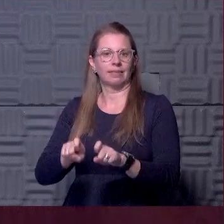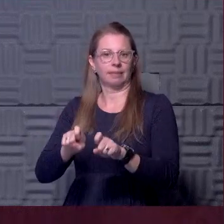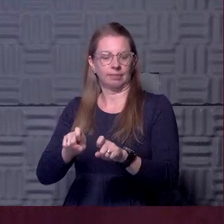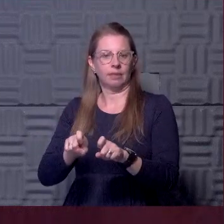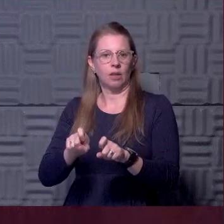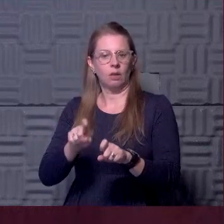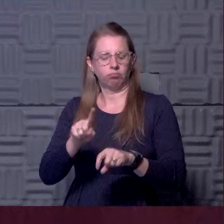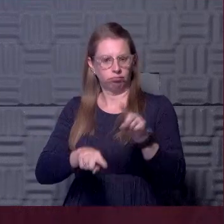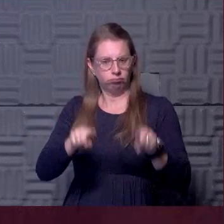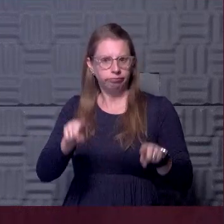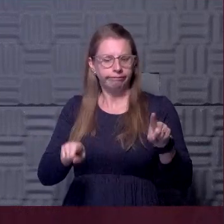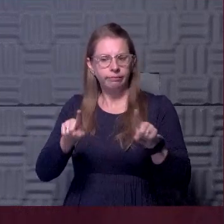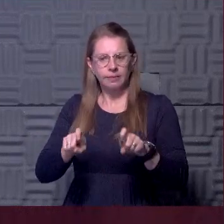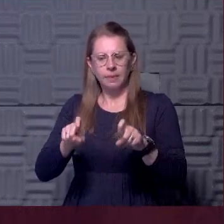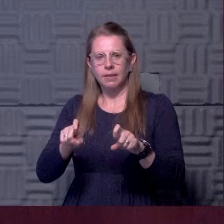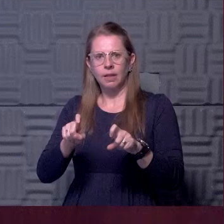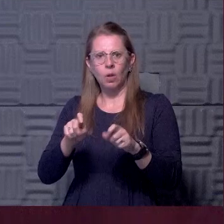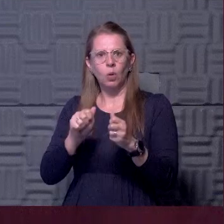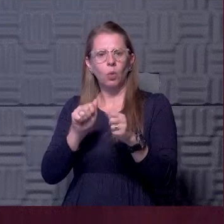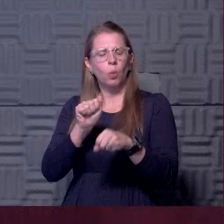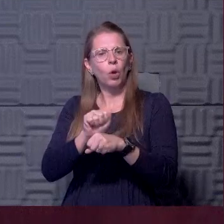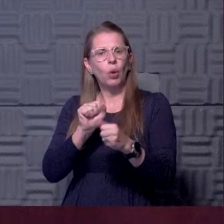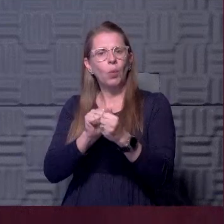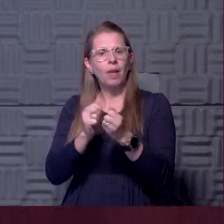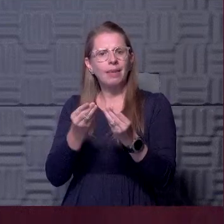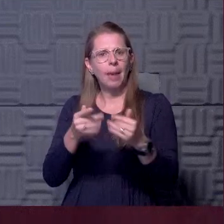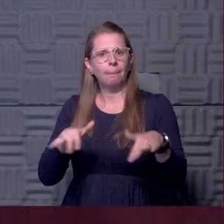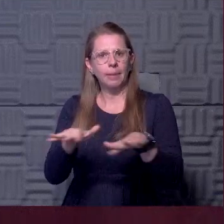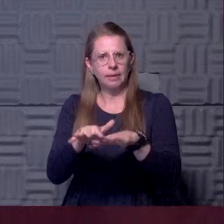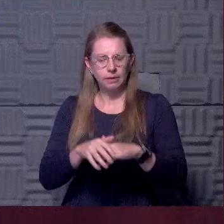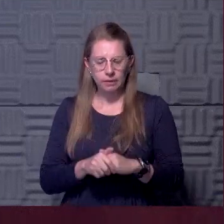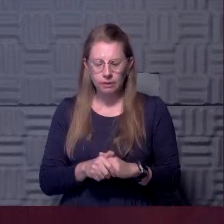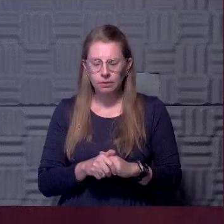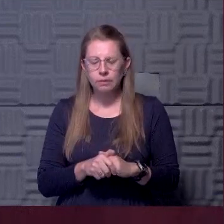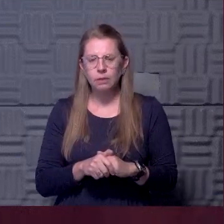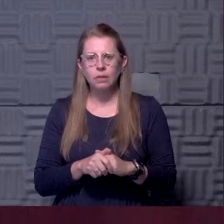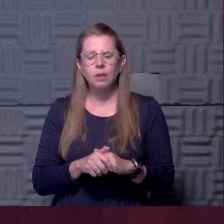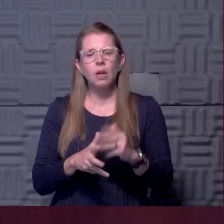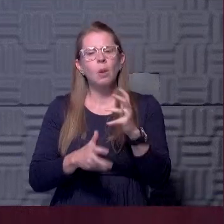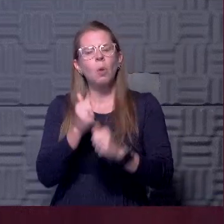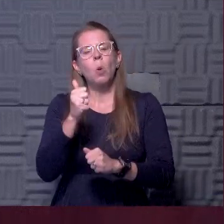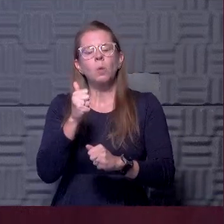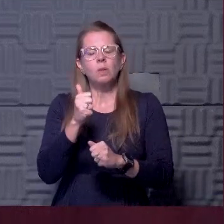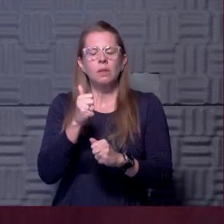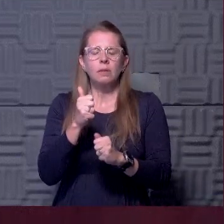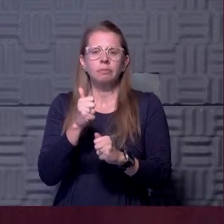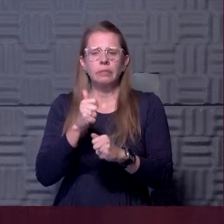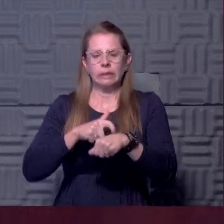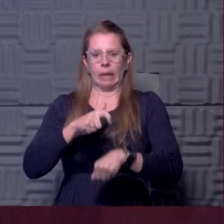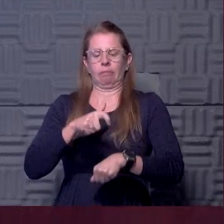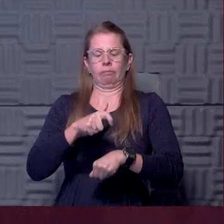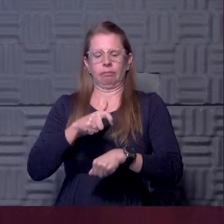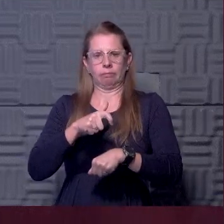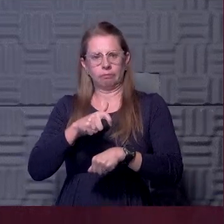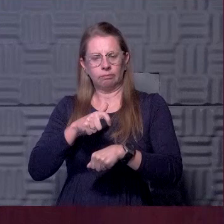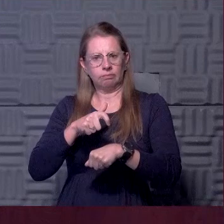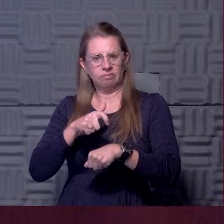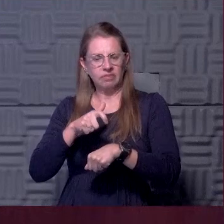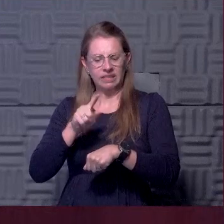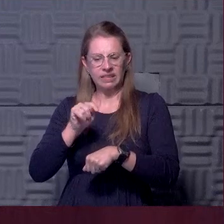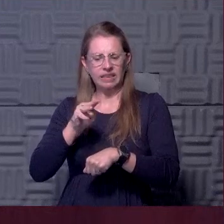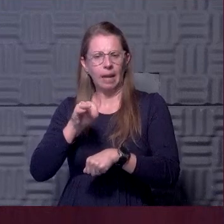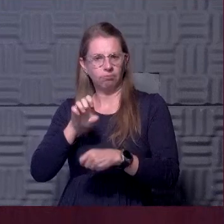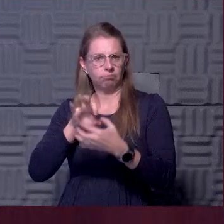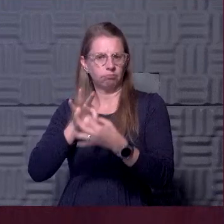types of testing work with the campus. And the biggest and sort of most timely topic is the mass testing and the entry